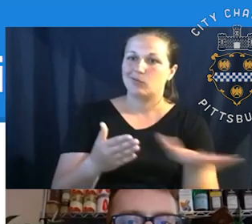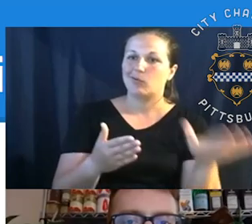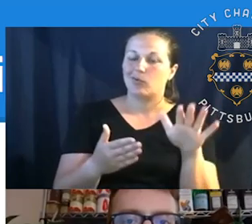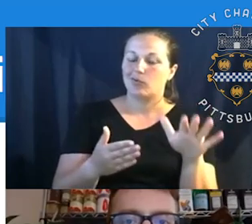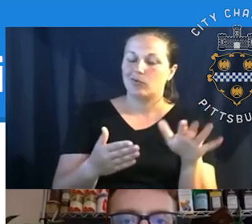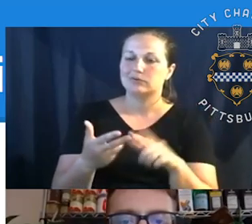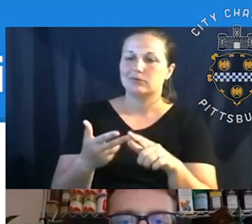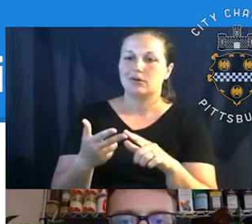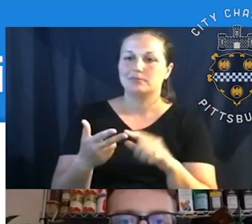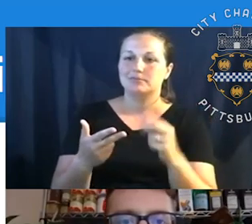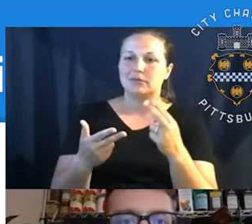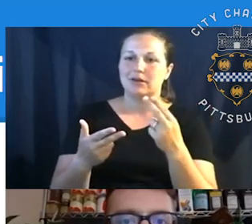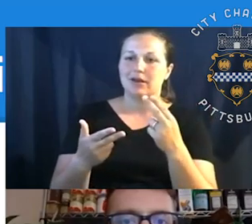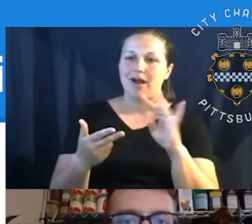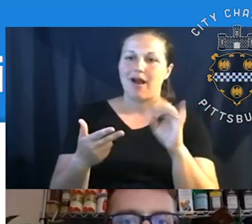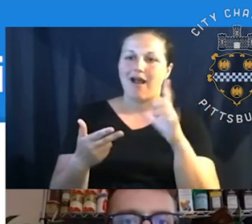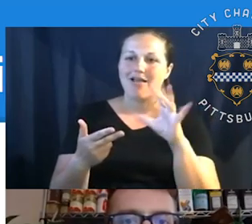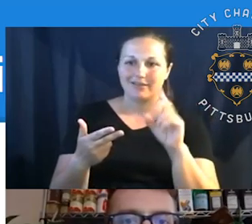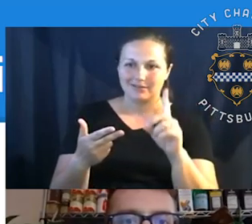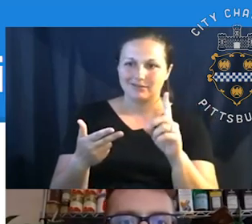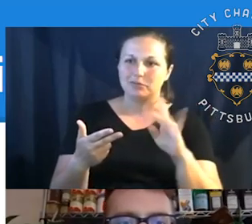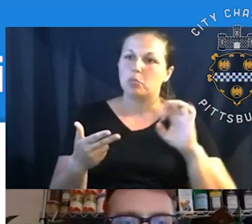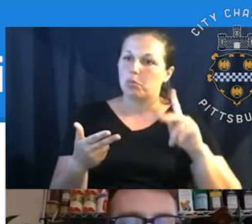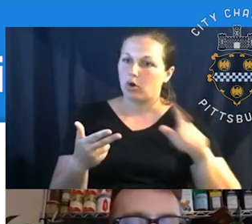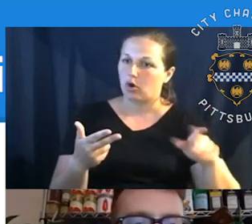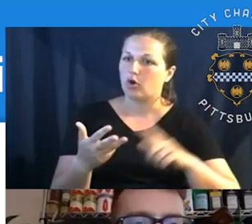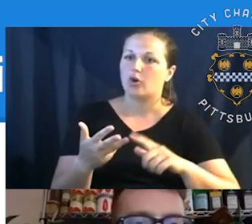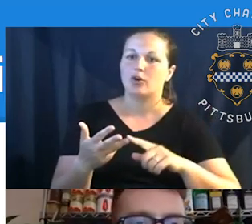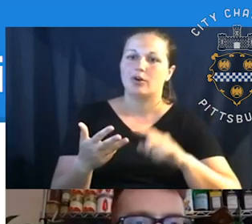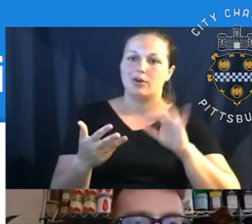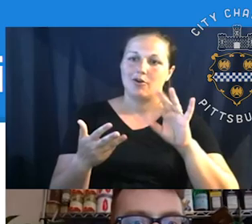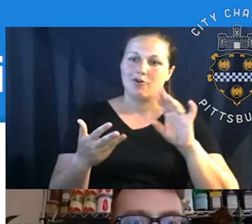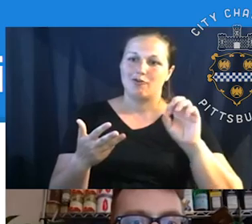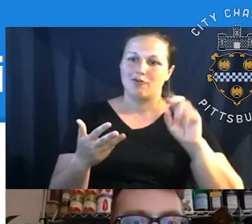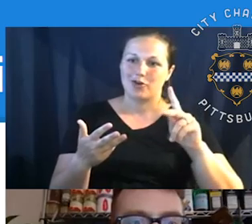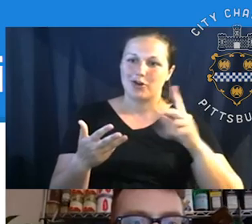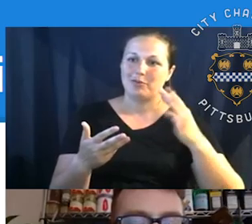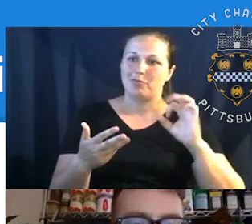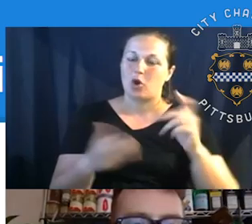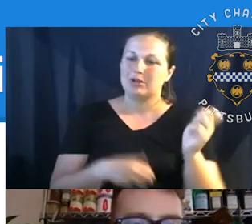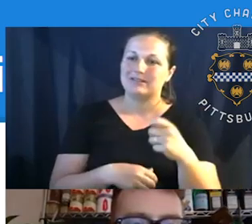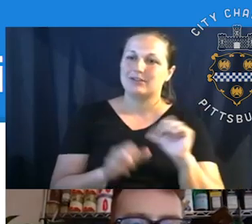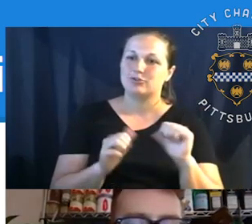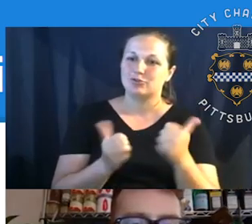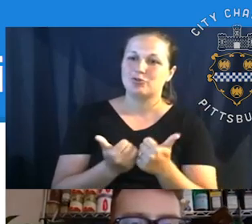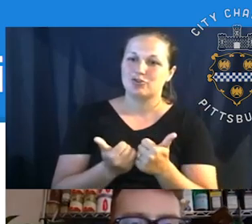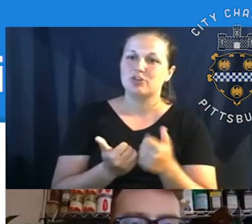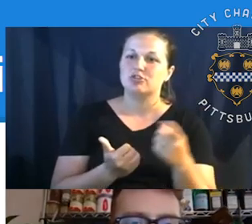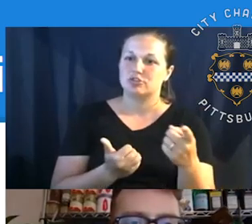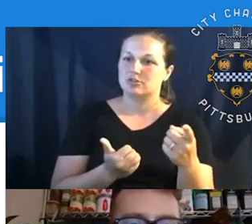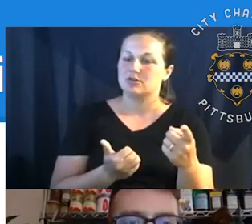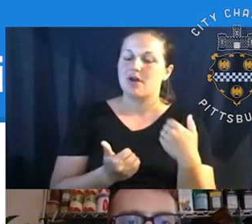work in conjunction with the Frick Park Tennis Association, uh, to manage and operate programs at the Frick, uh, Park Clay Courts.